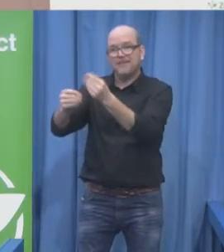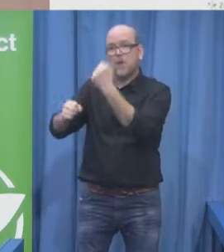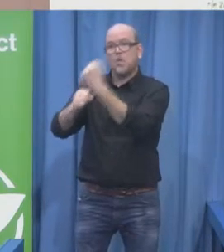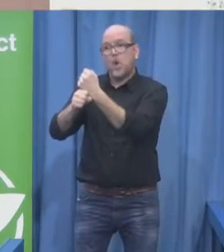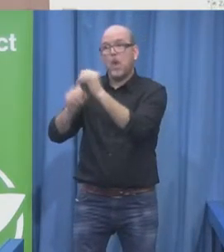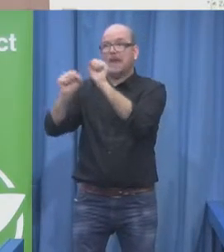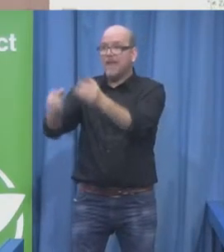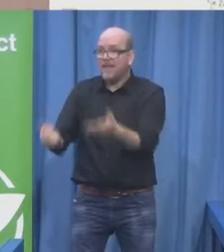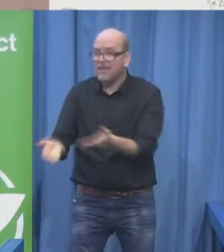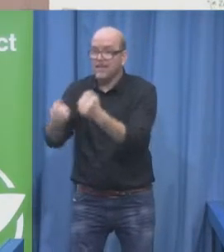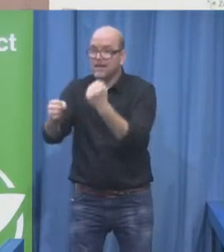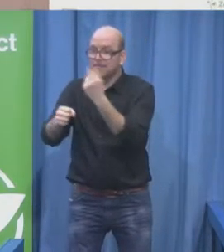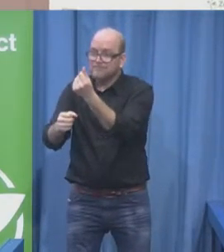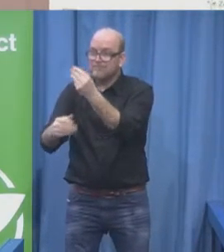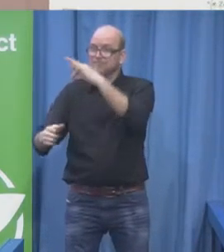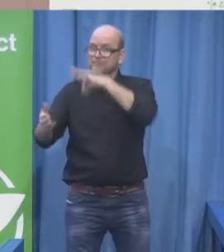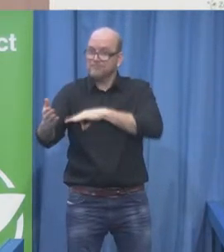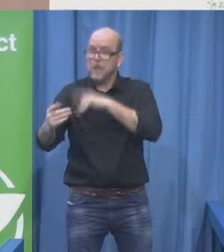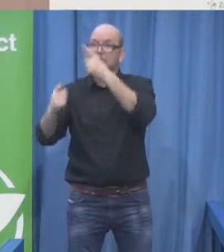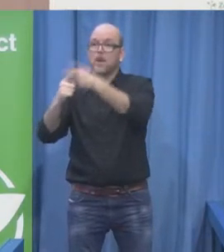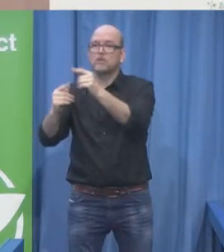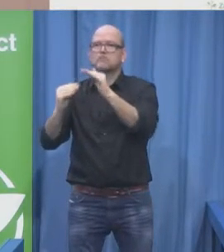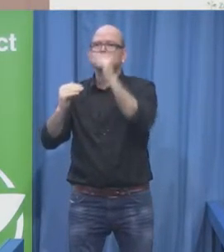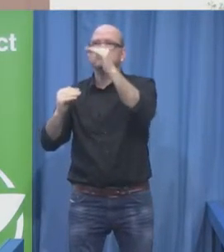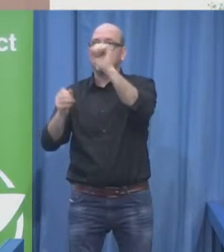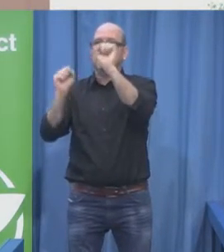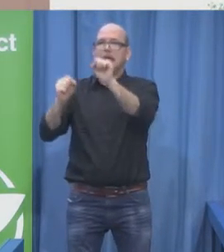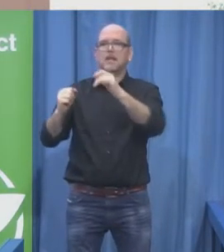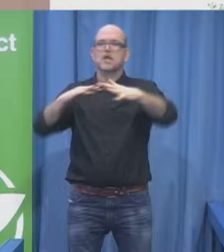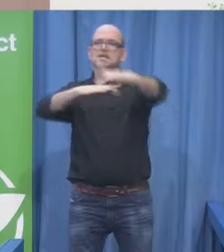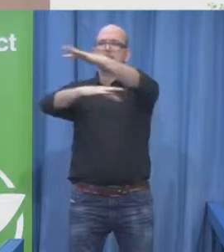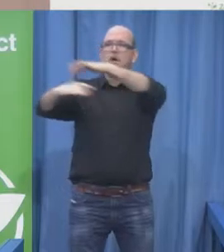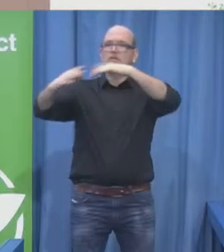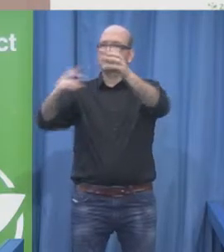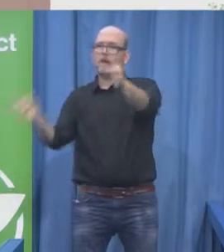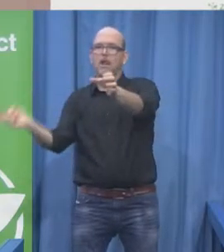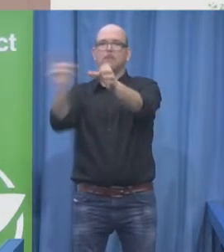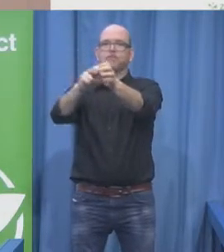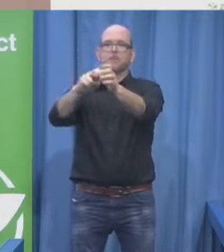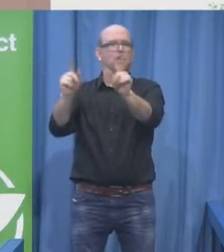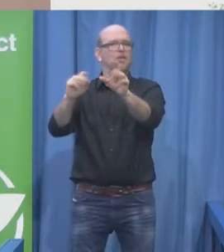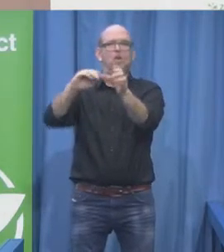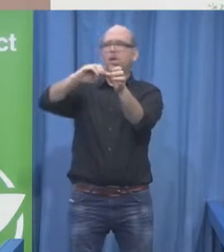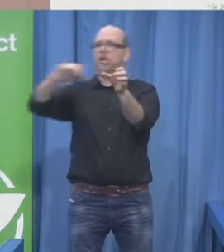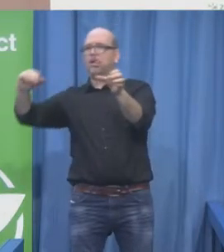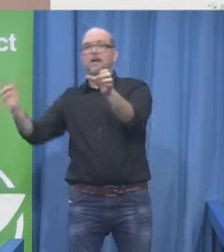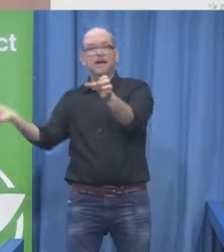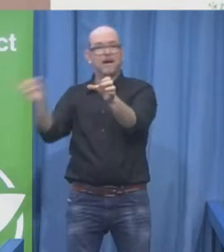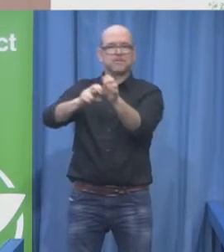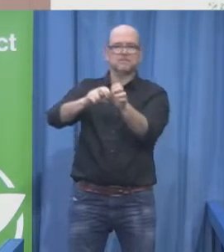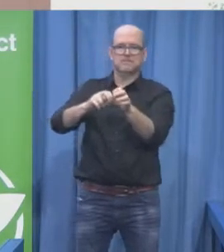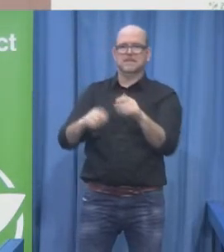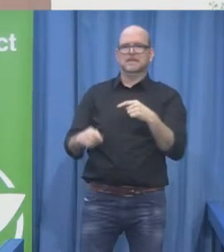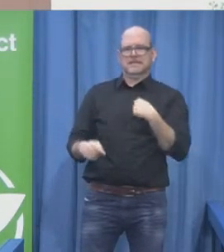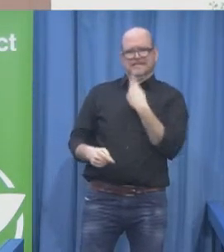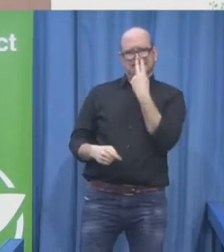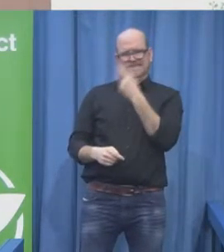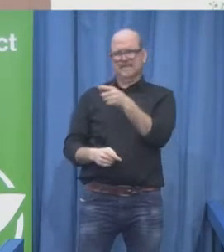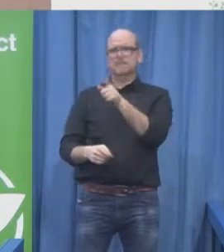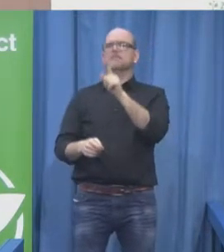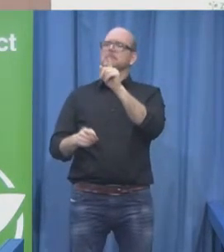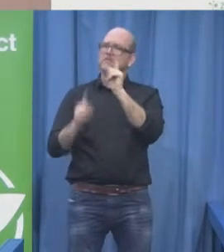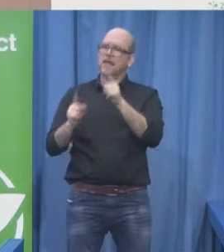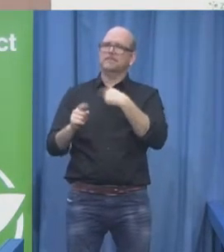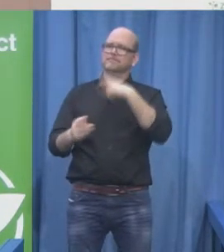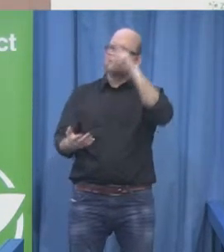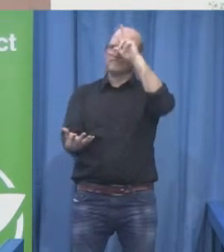and commitments guiding development policies today also give clear recognition of the role of employment,